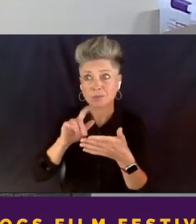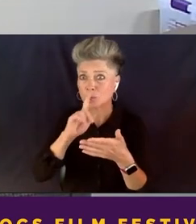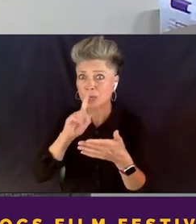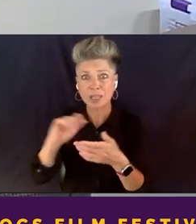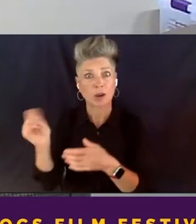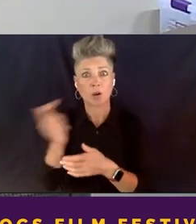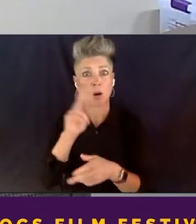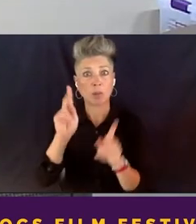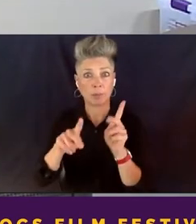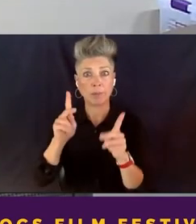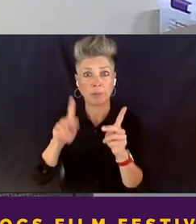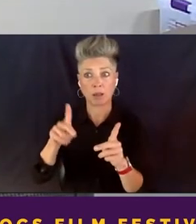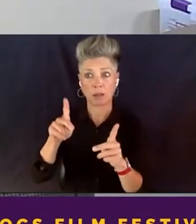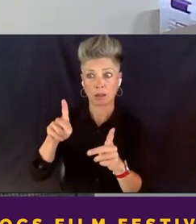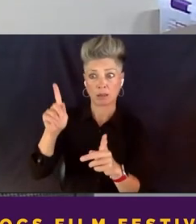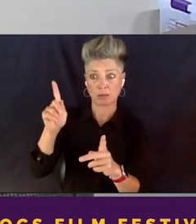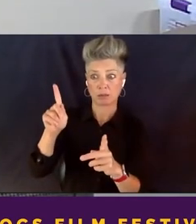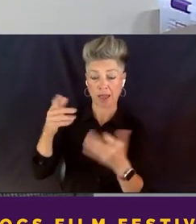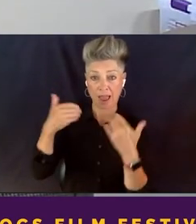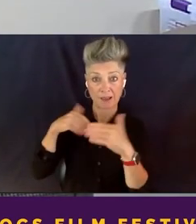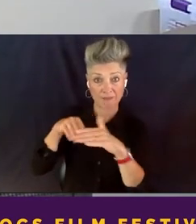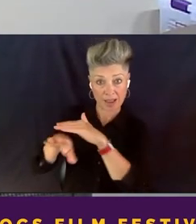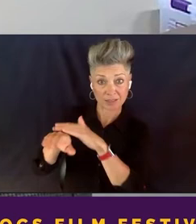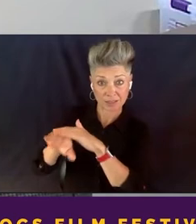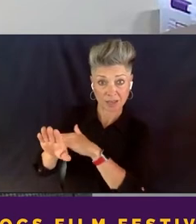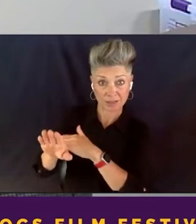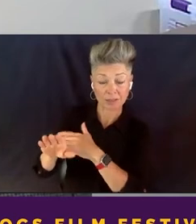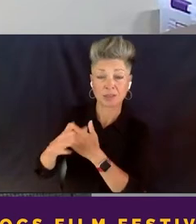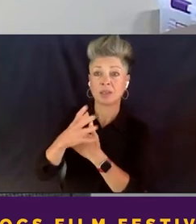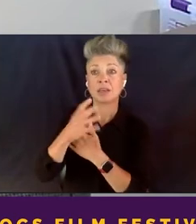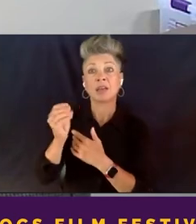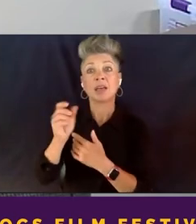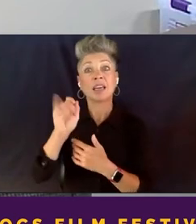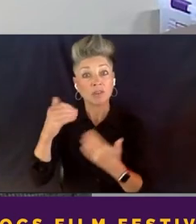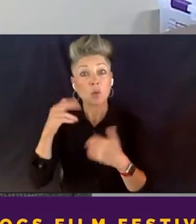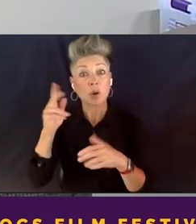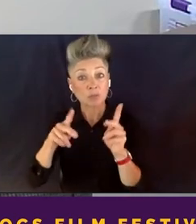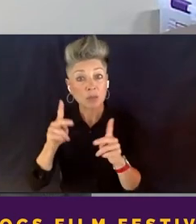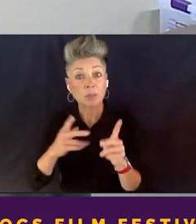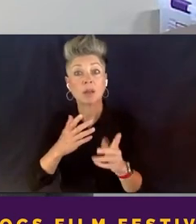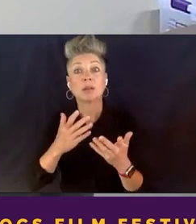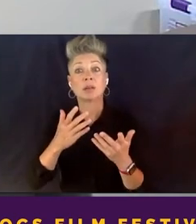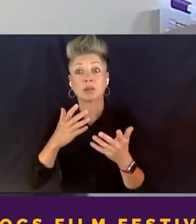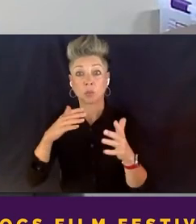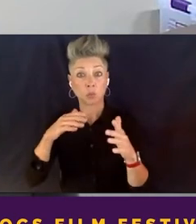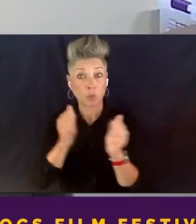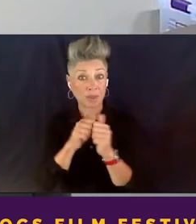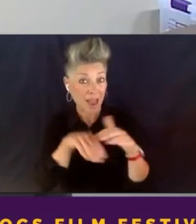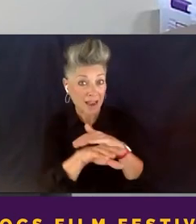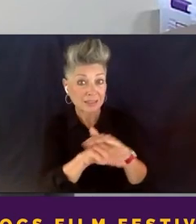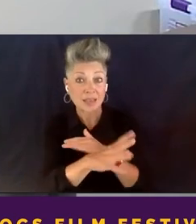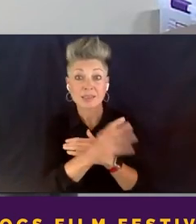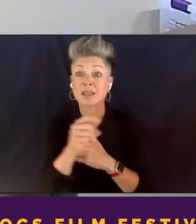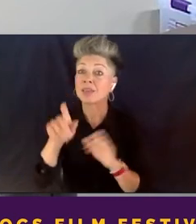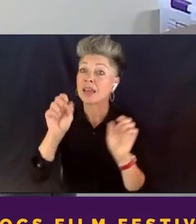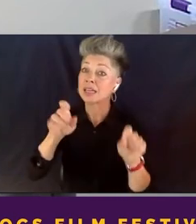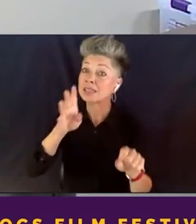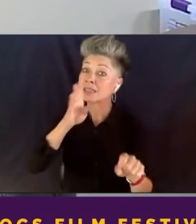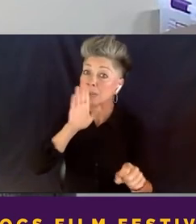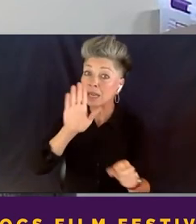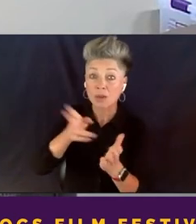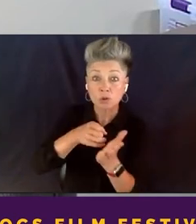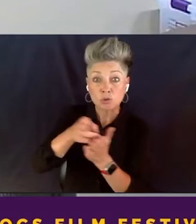voices and when you have people are willing to speak their truth, where there may be policy